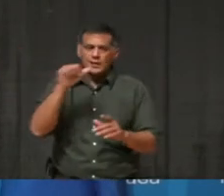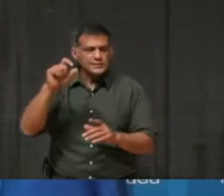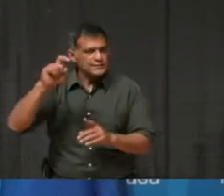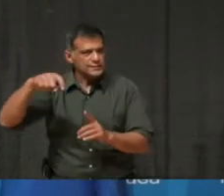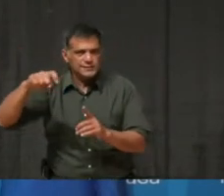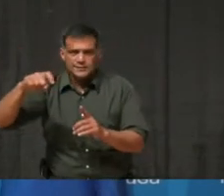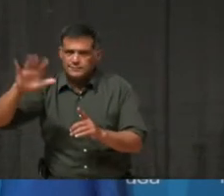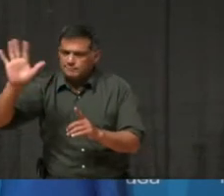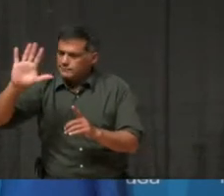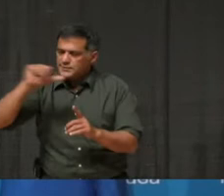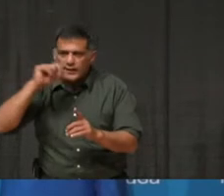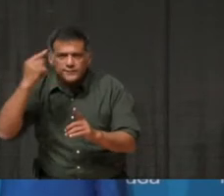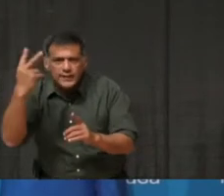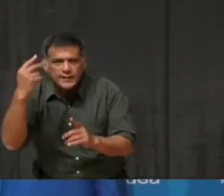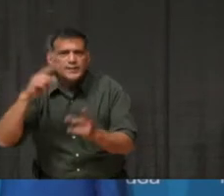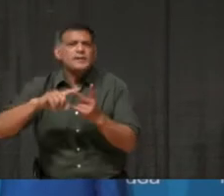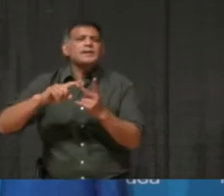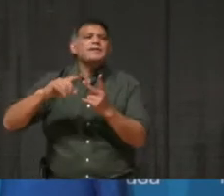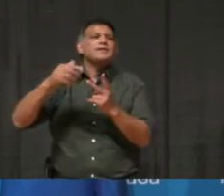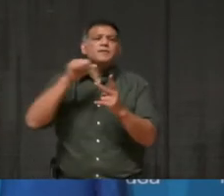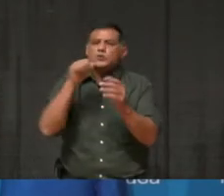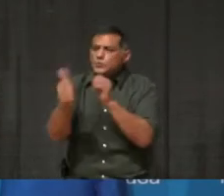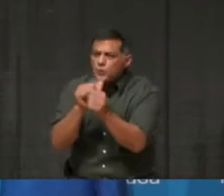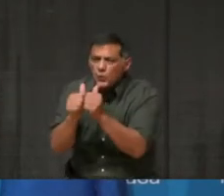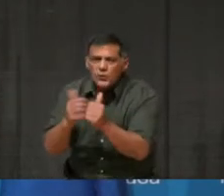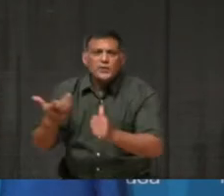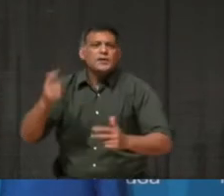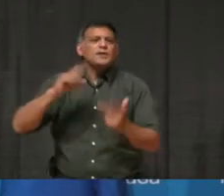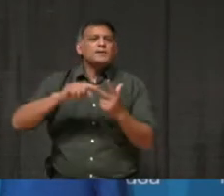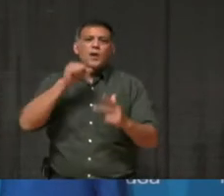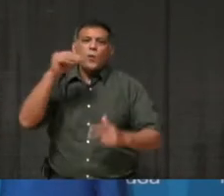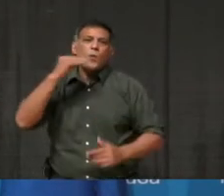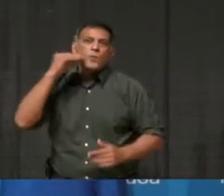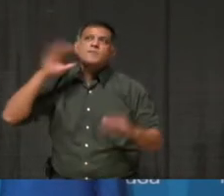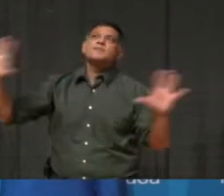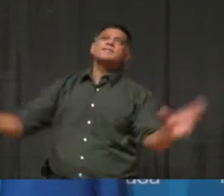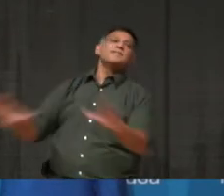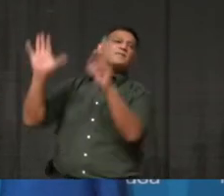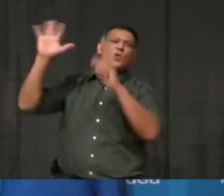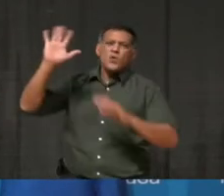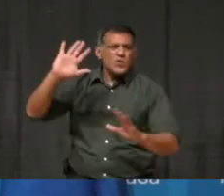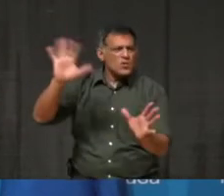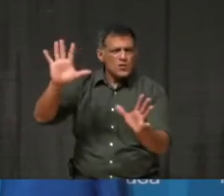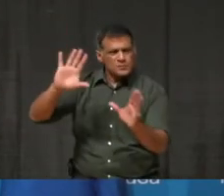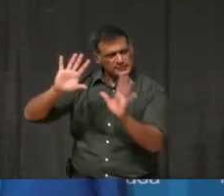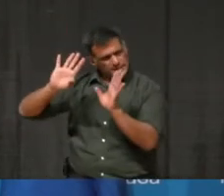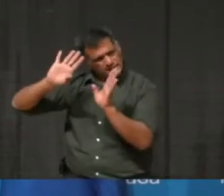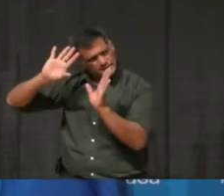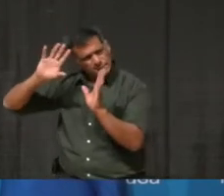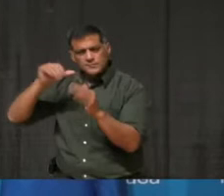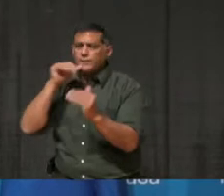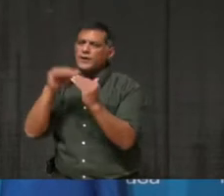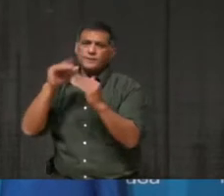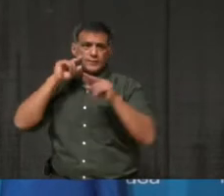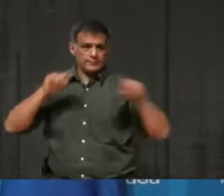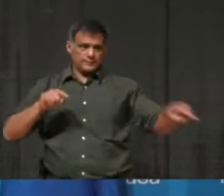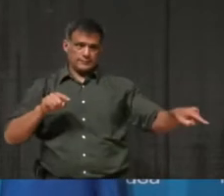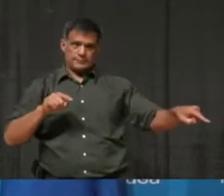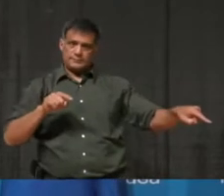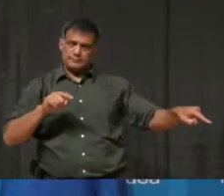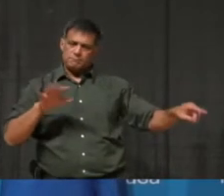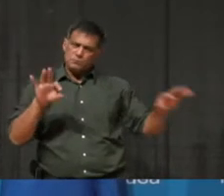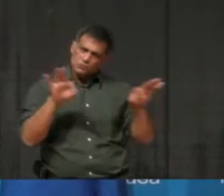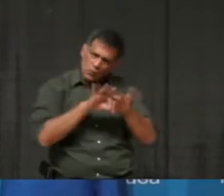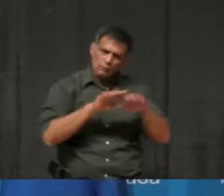do not need to have any further competitive advantage. Our small businesses are run by our families, our